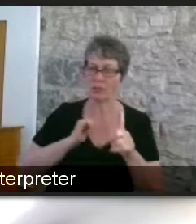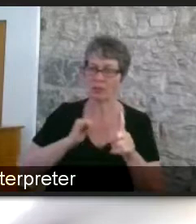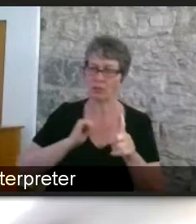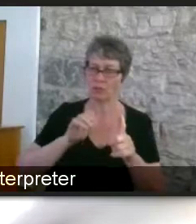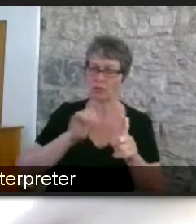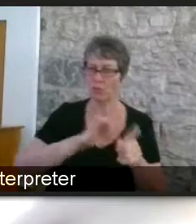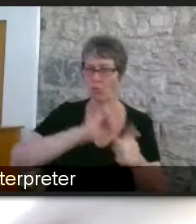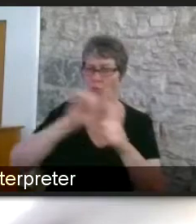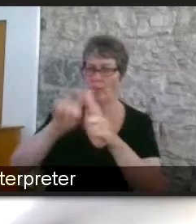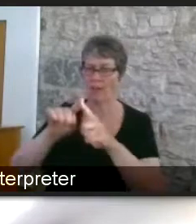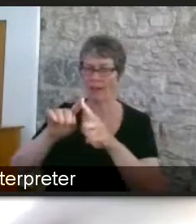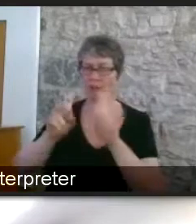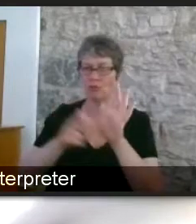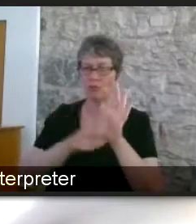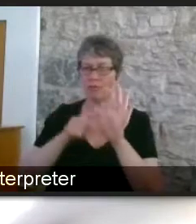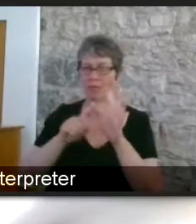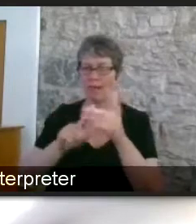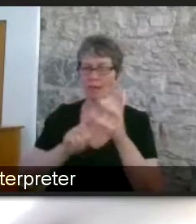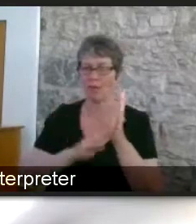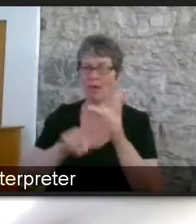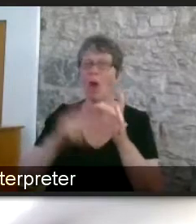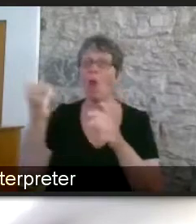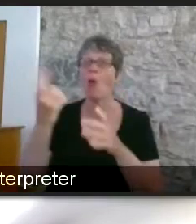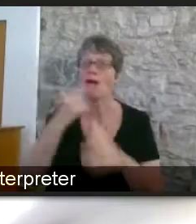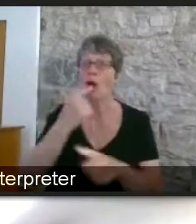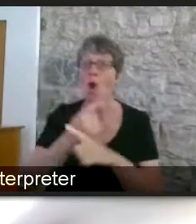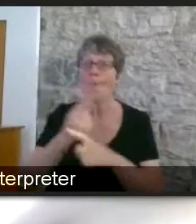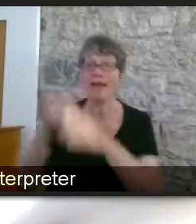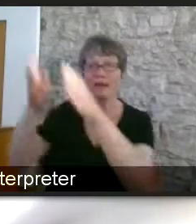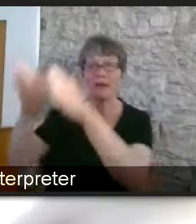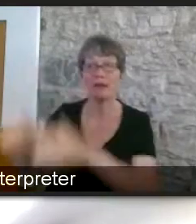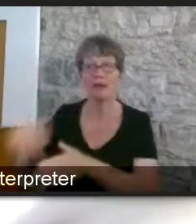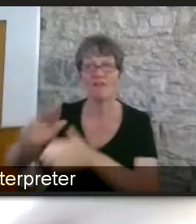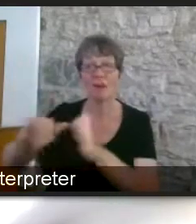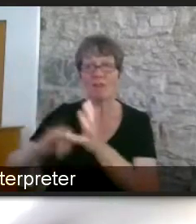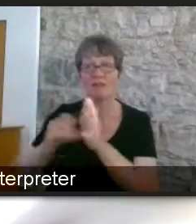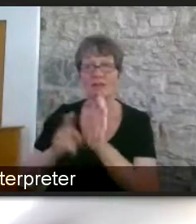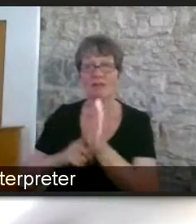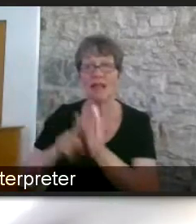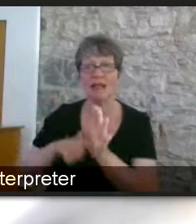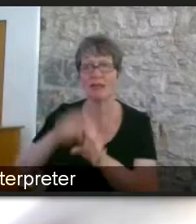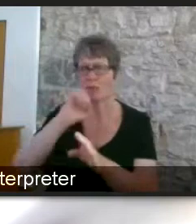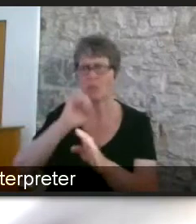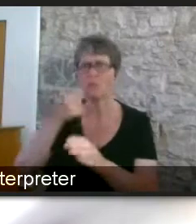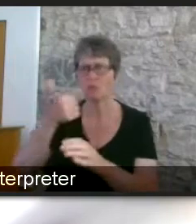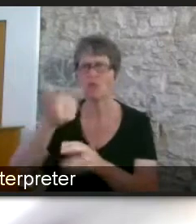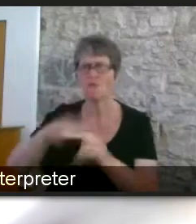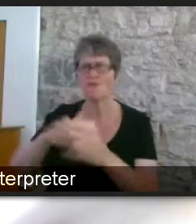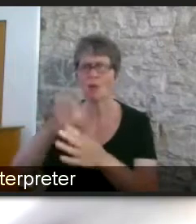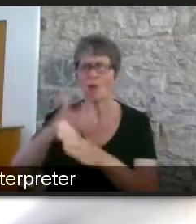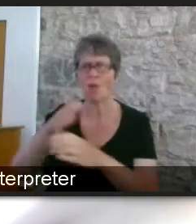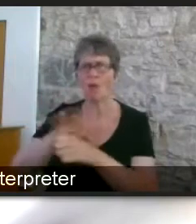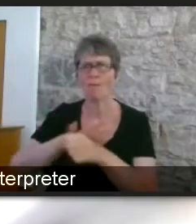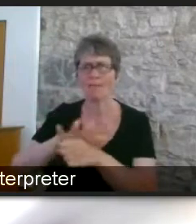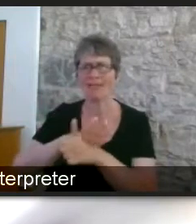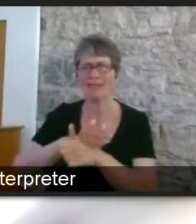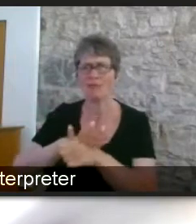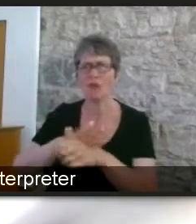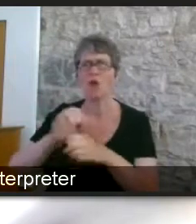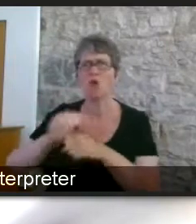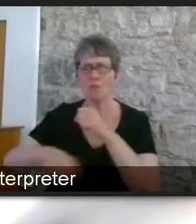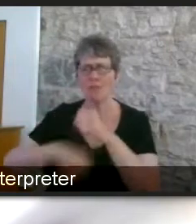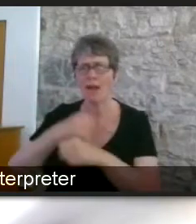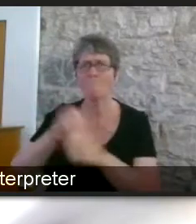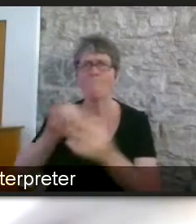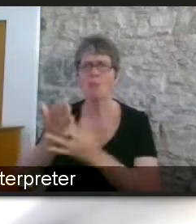comment that's coming from sally and very i think a very important point it would be good for workplaces to become more accessible and inclusive by design it's